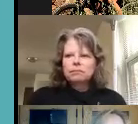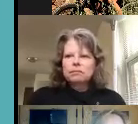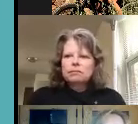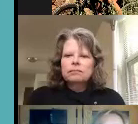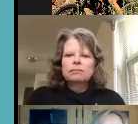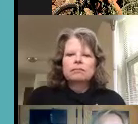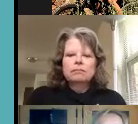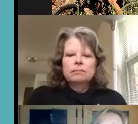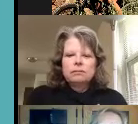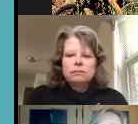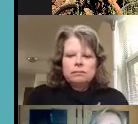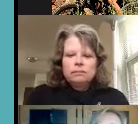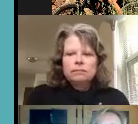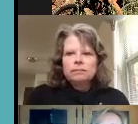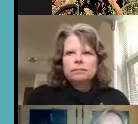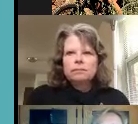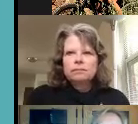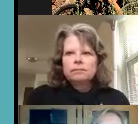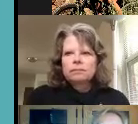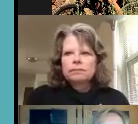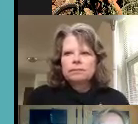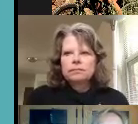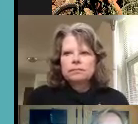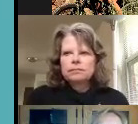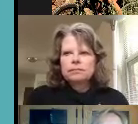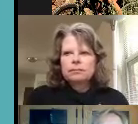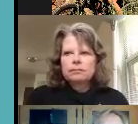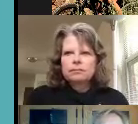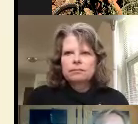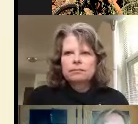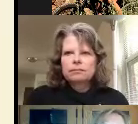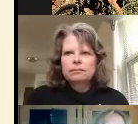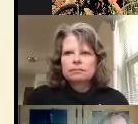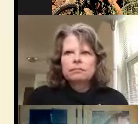adapting to her hard of hearing or her hearing loss excuse me